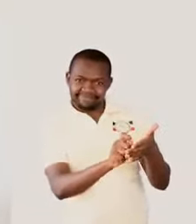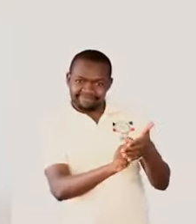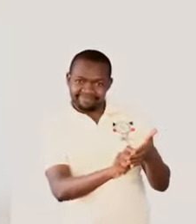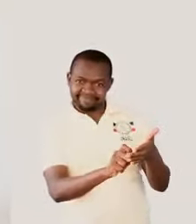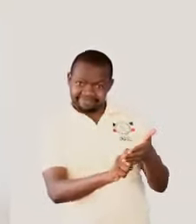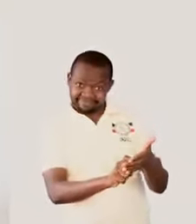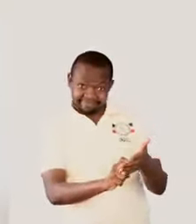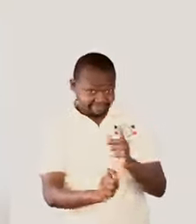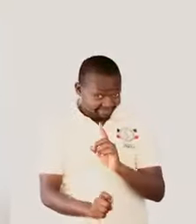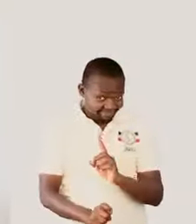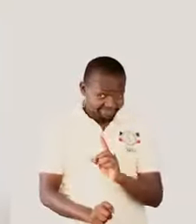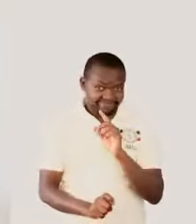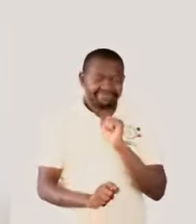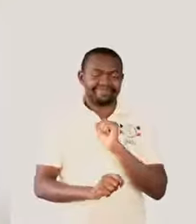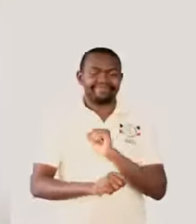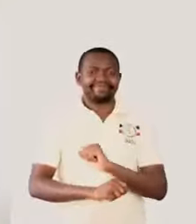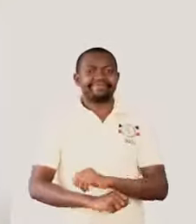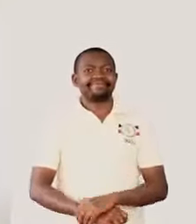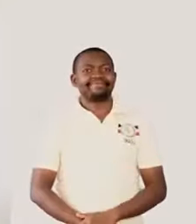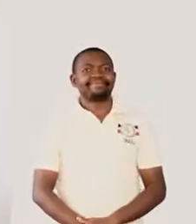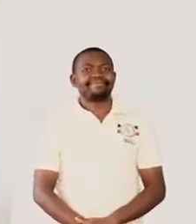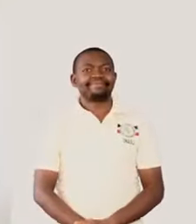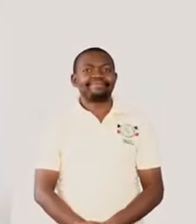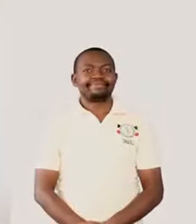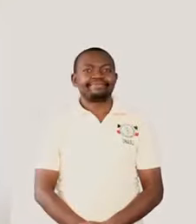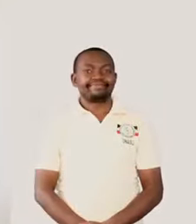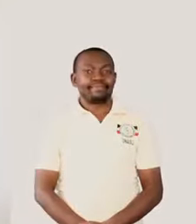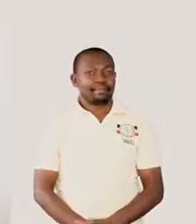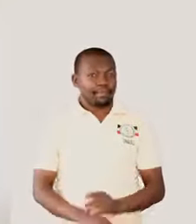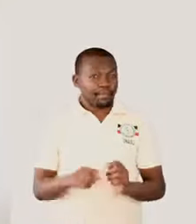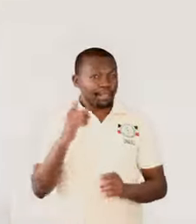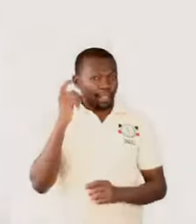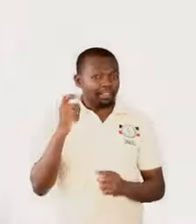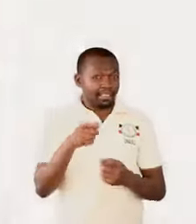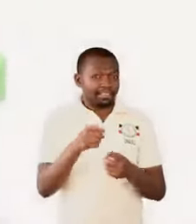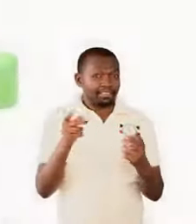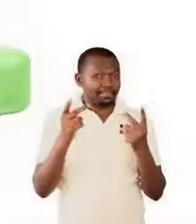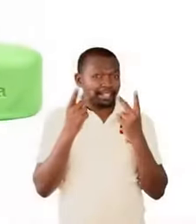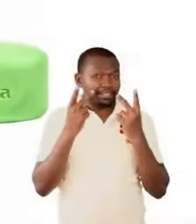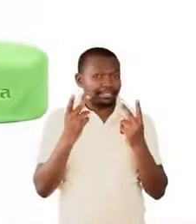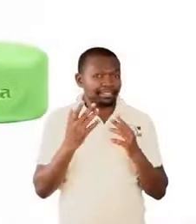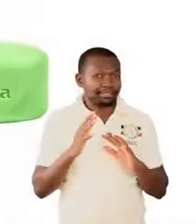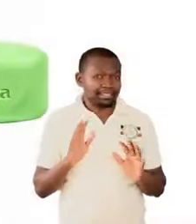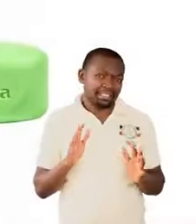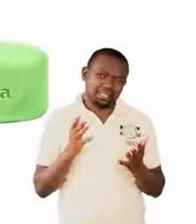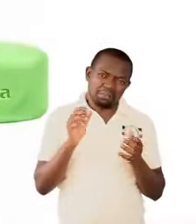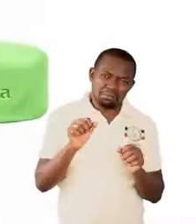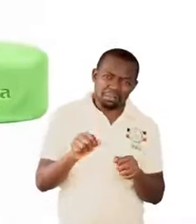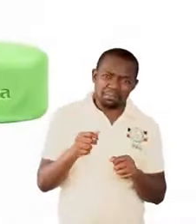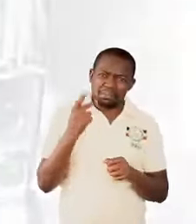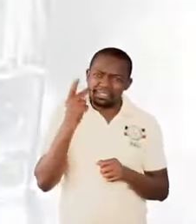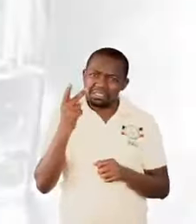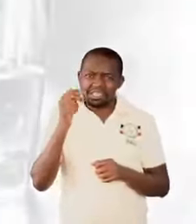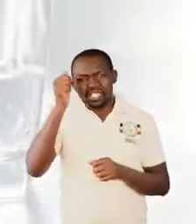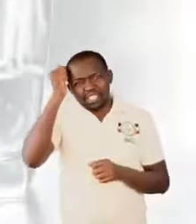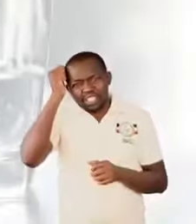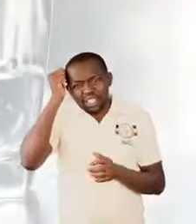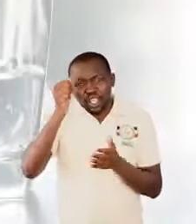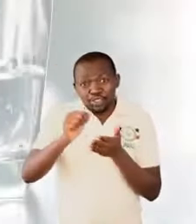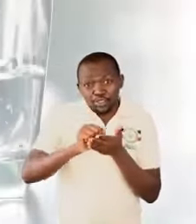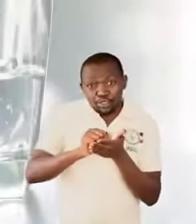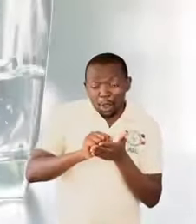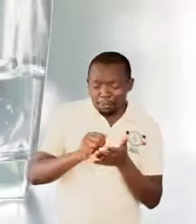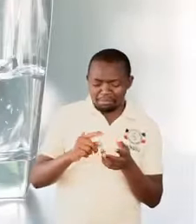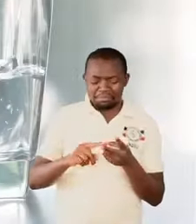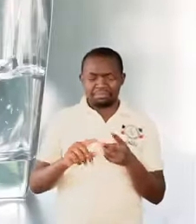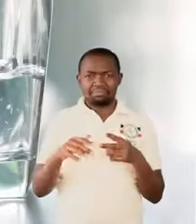All right. I think you have seen soap, maybe a glass of water